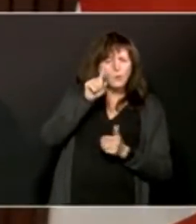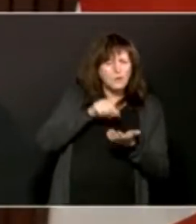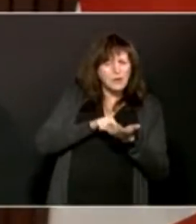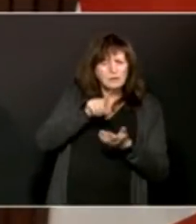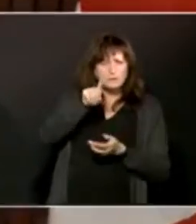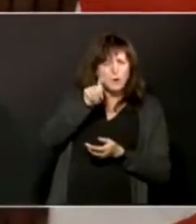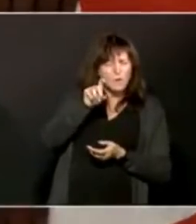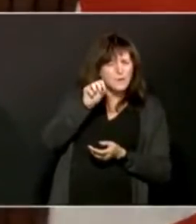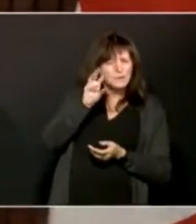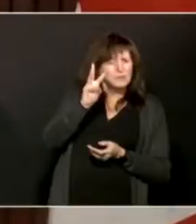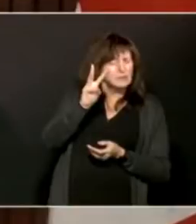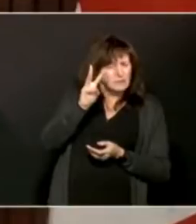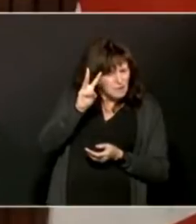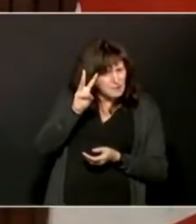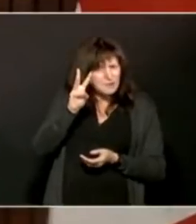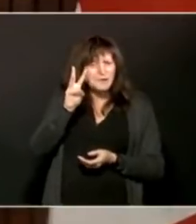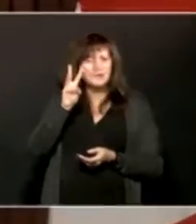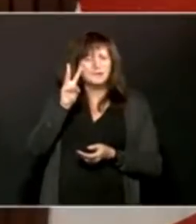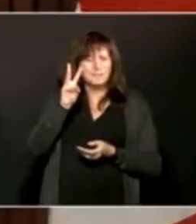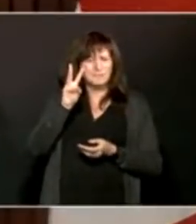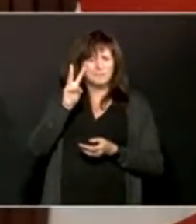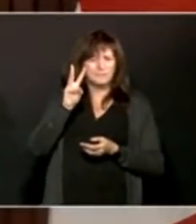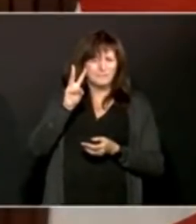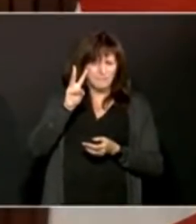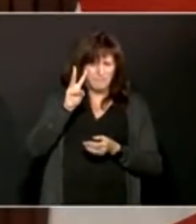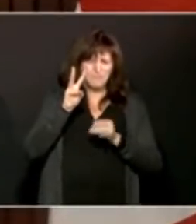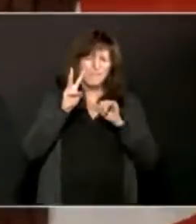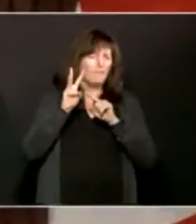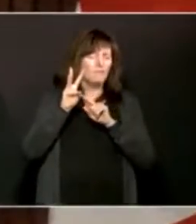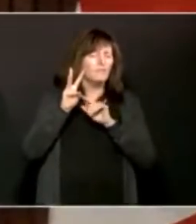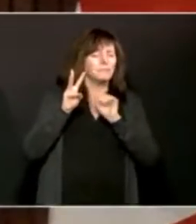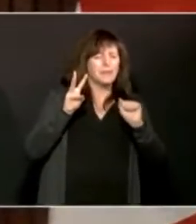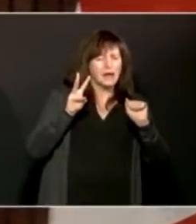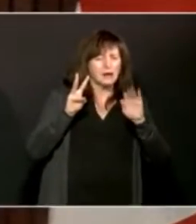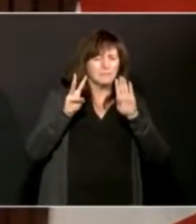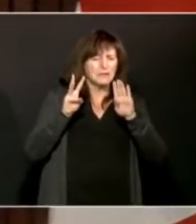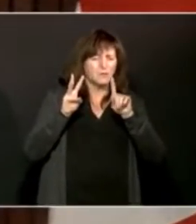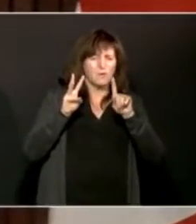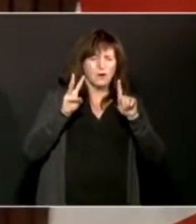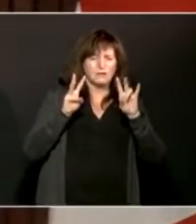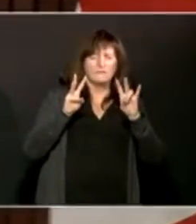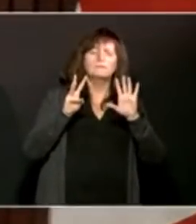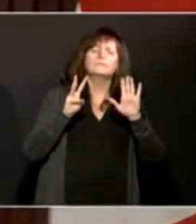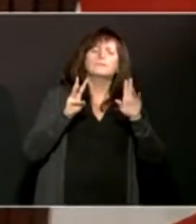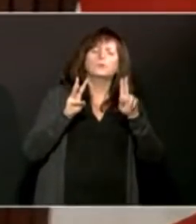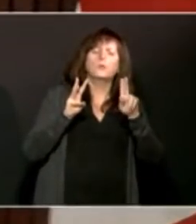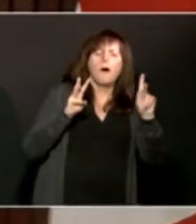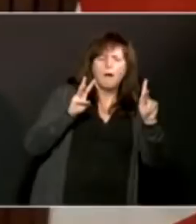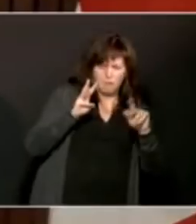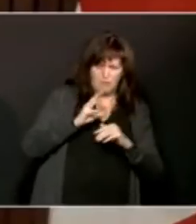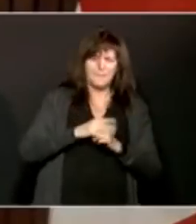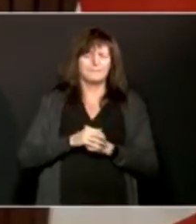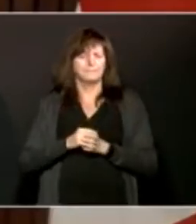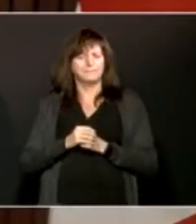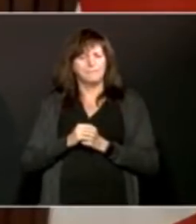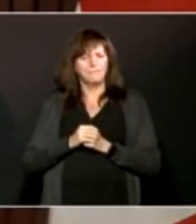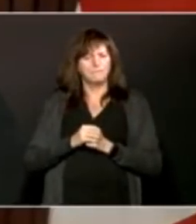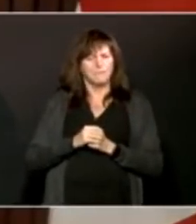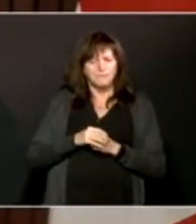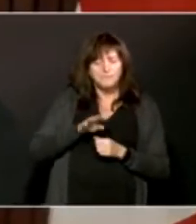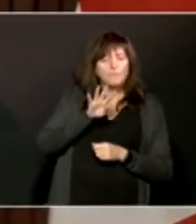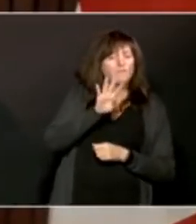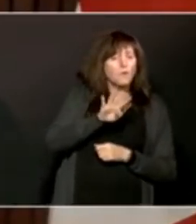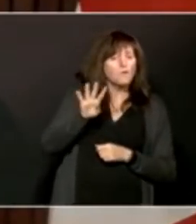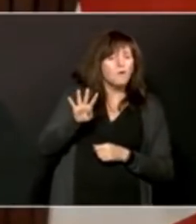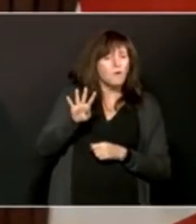are of the B.1.1.7, or UK variant. 44 are of the B